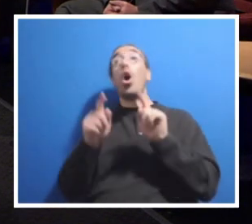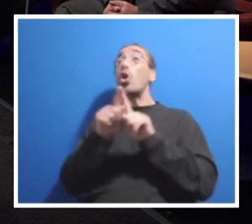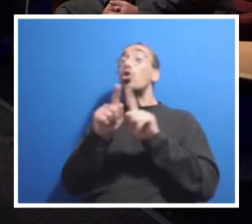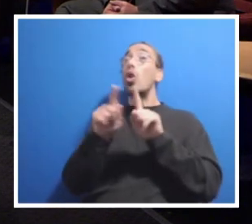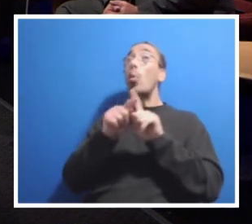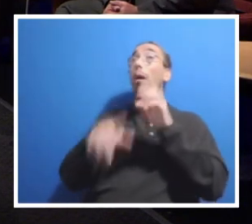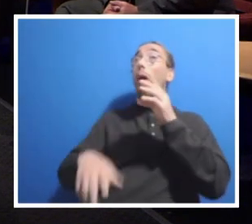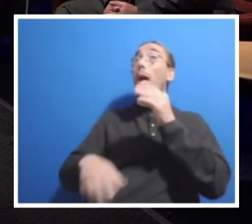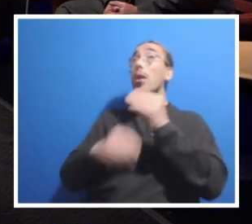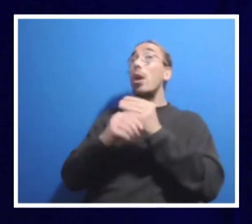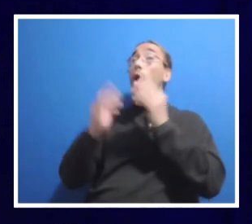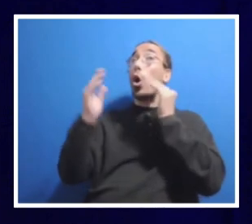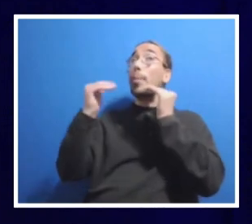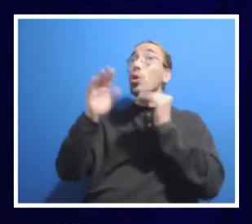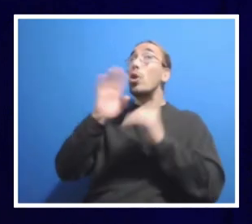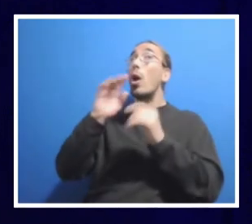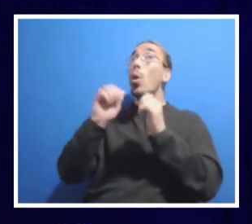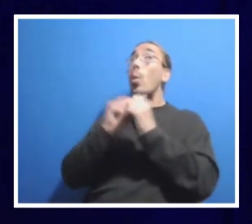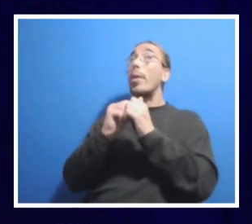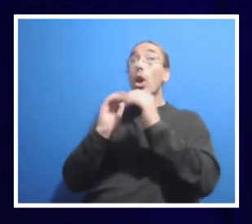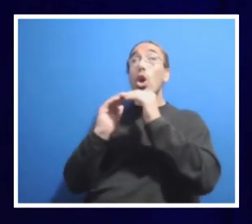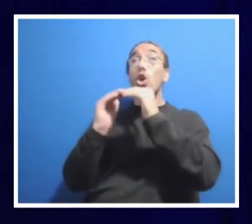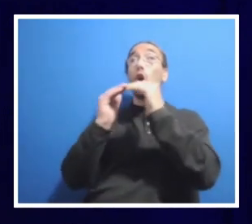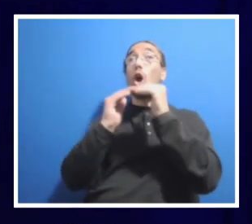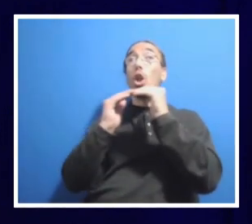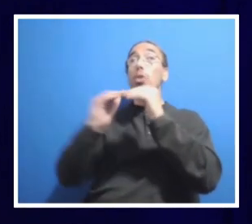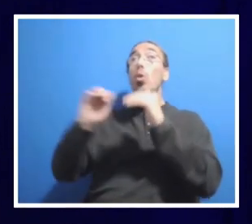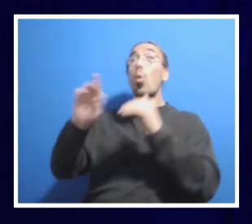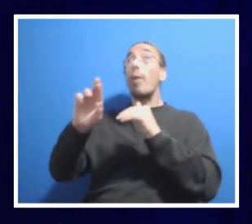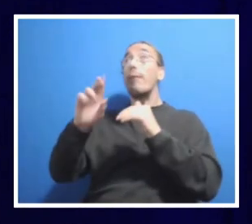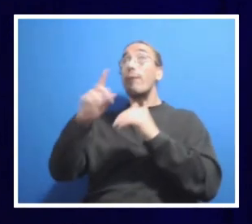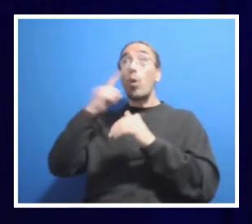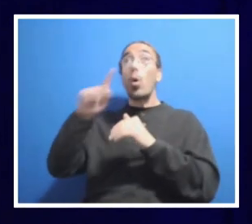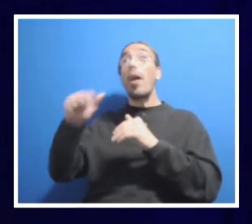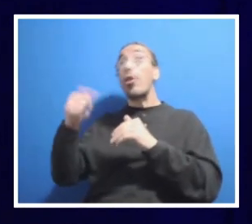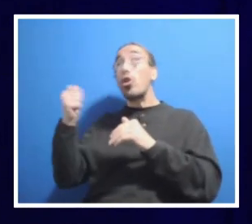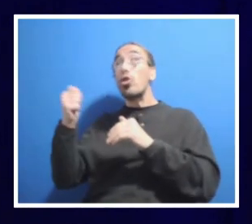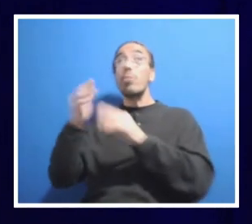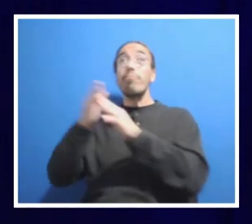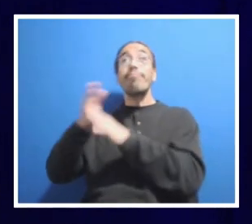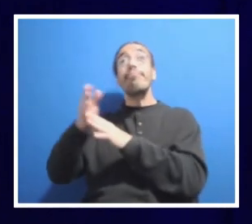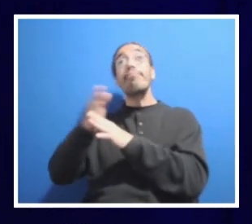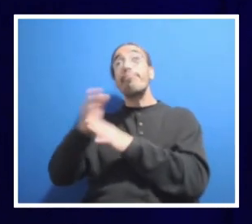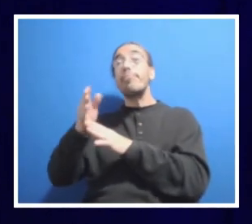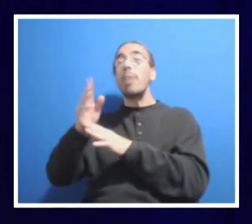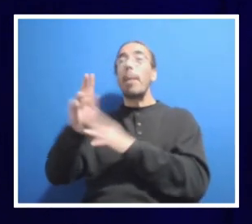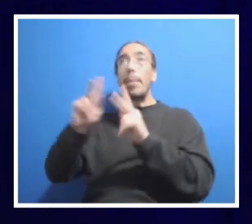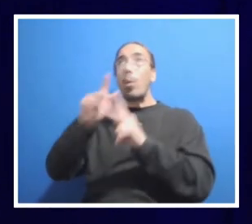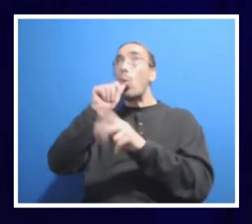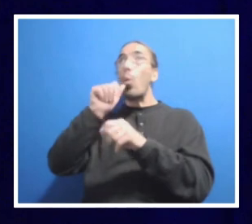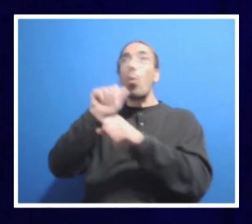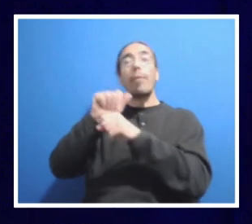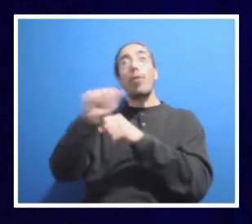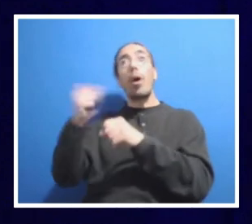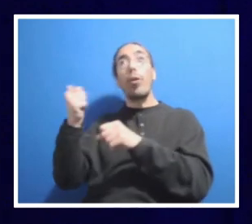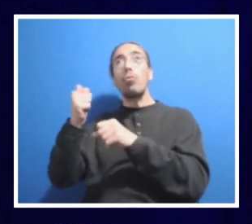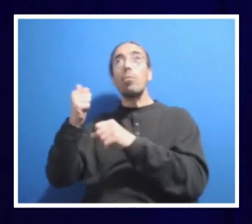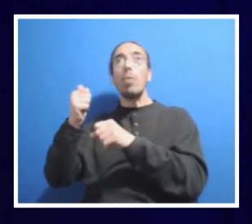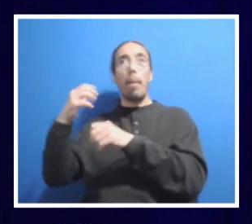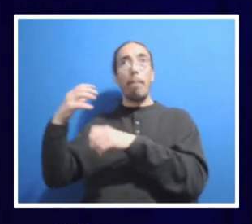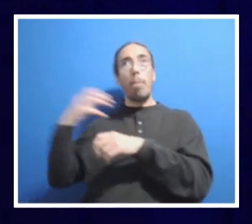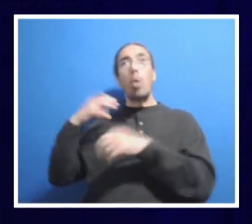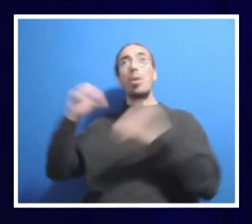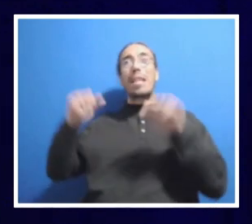talk to colleagues in other industries or people who work for other employers. You will see that our total